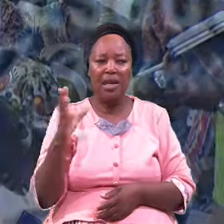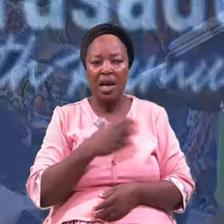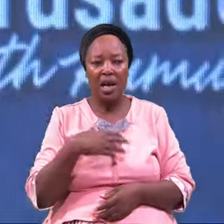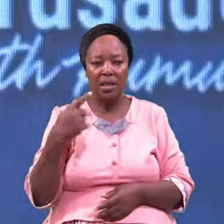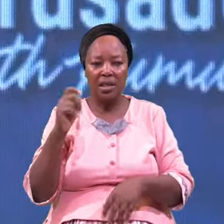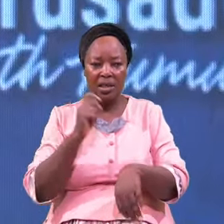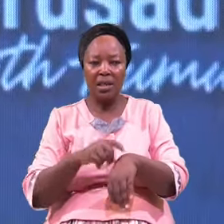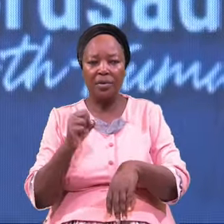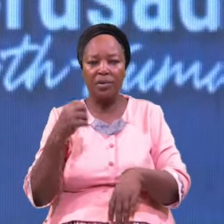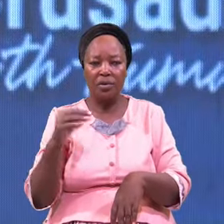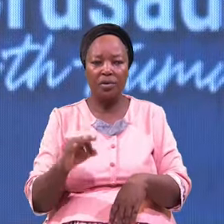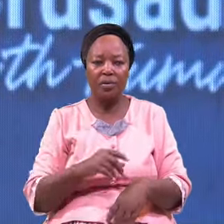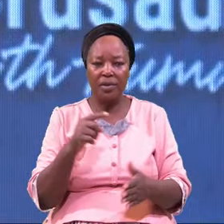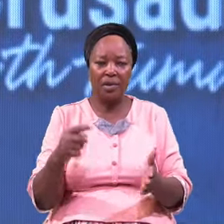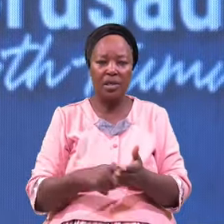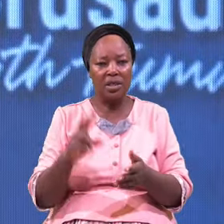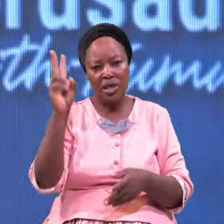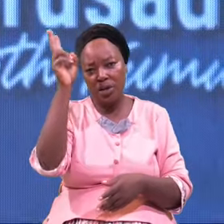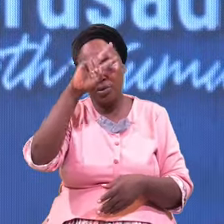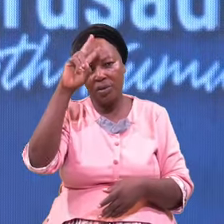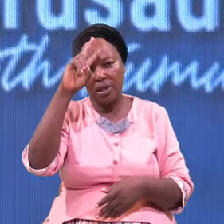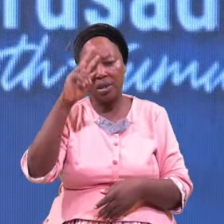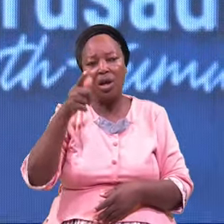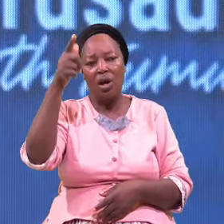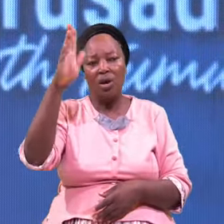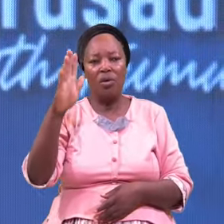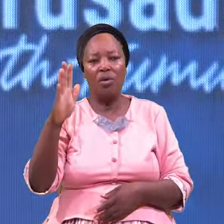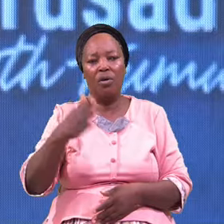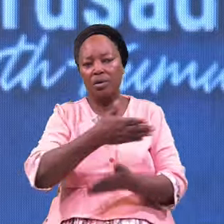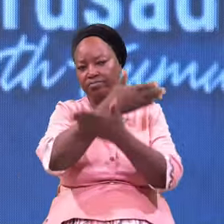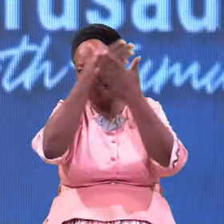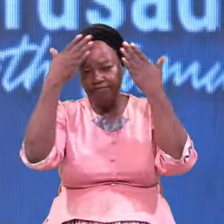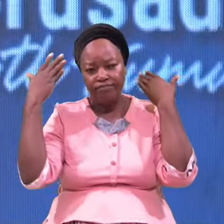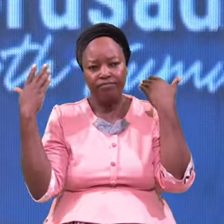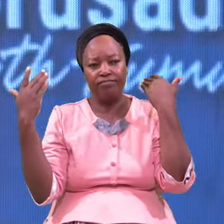At Times Of Days Ignorance God Went At